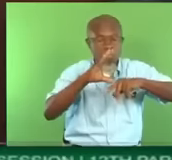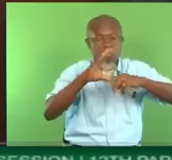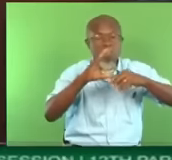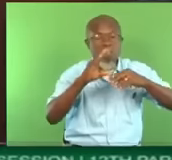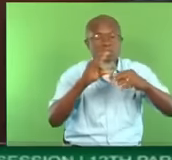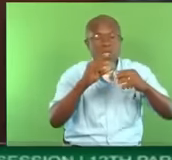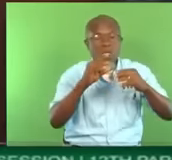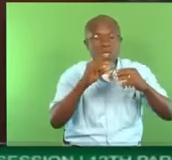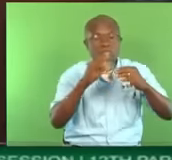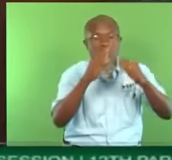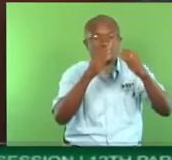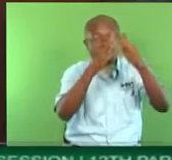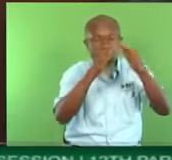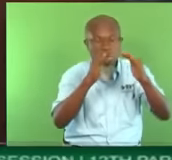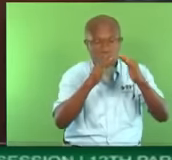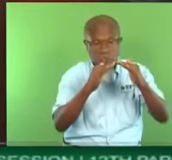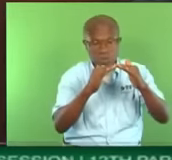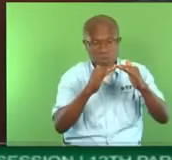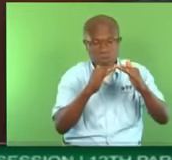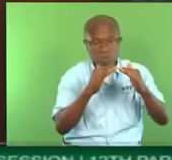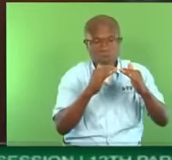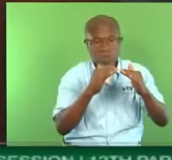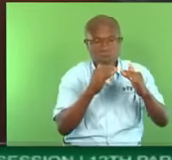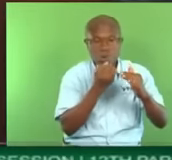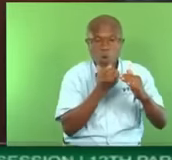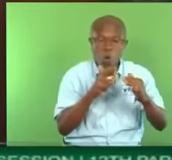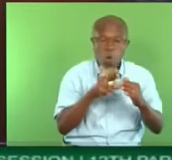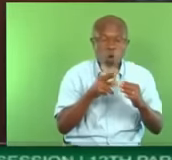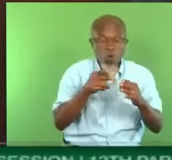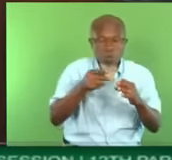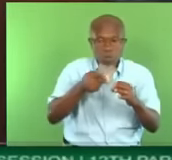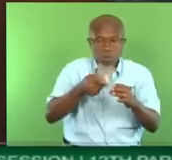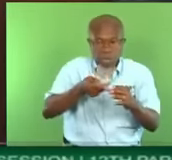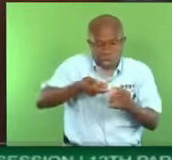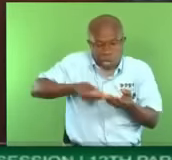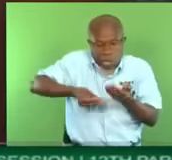now. I myself had to learn a few things. Mr. Deputy Speaker,